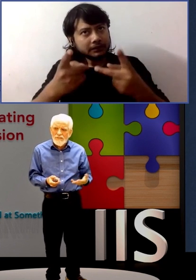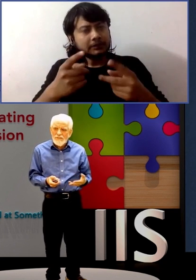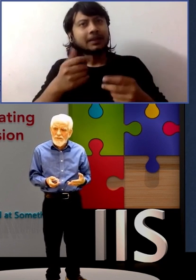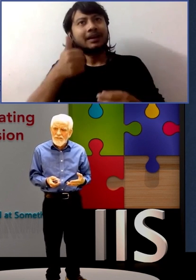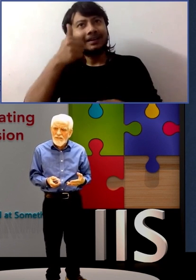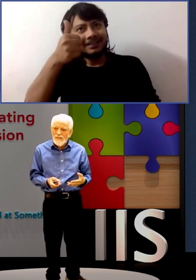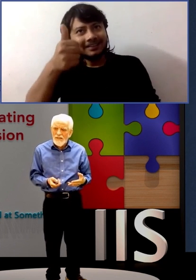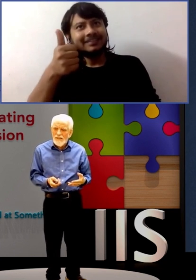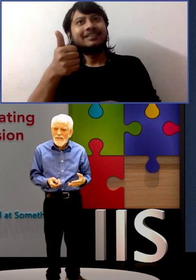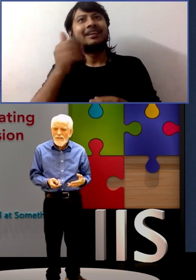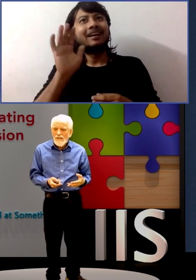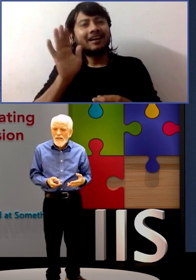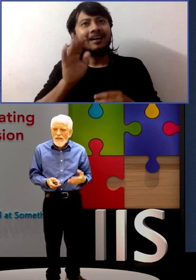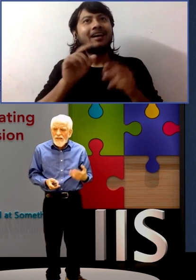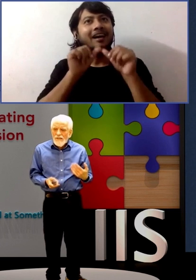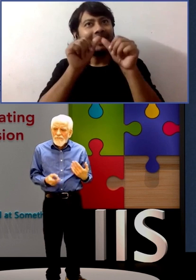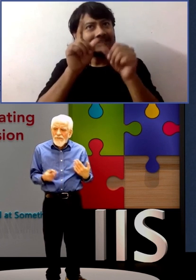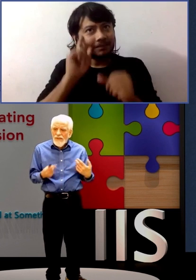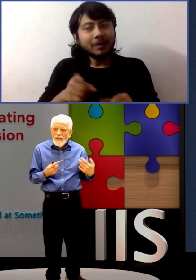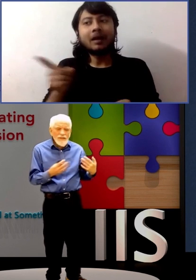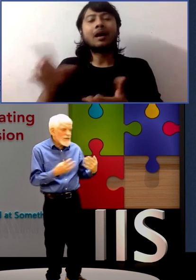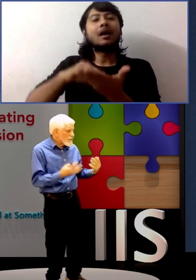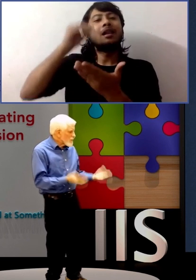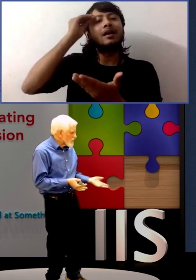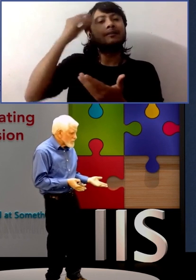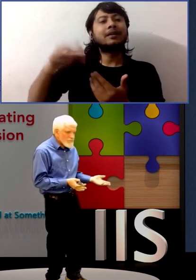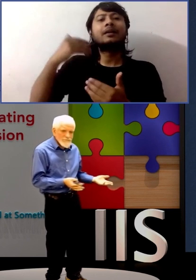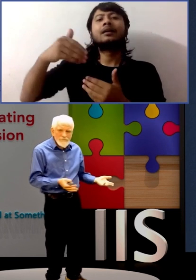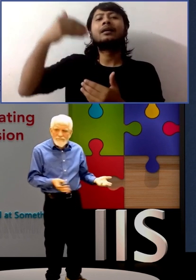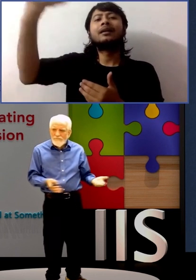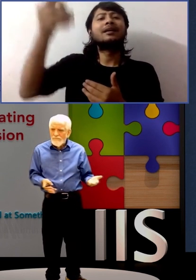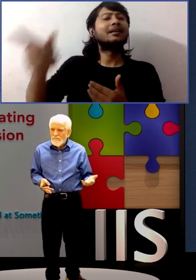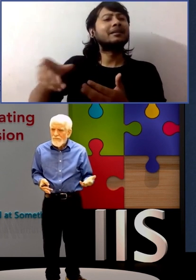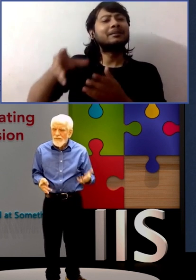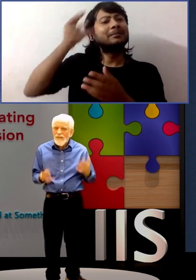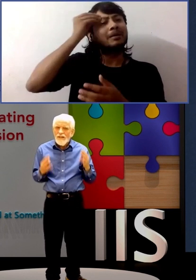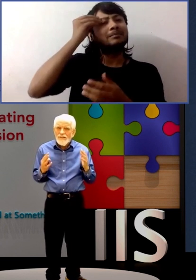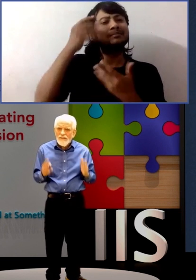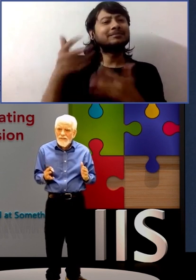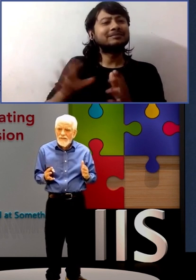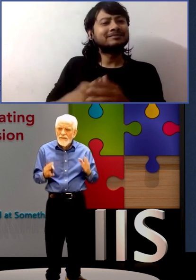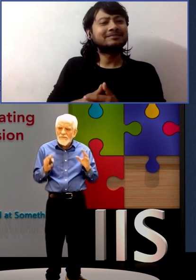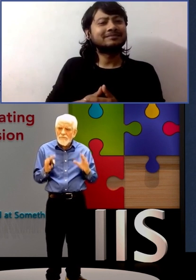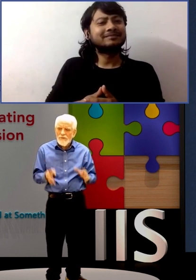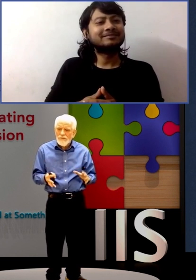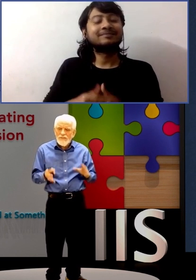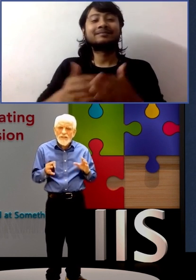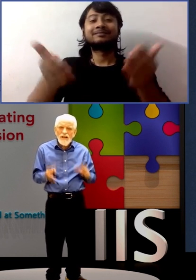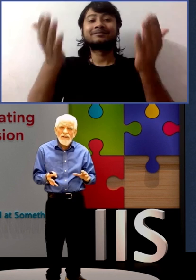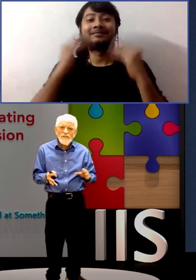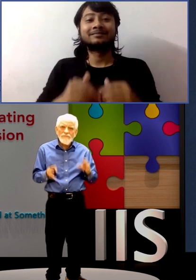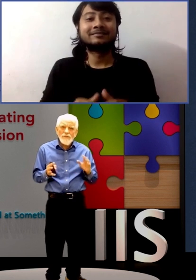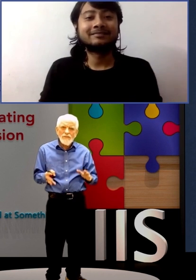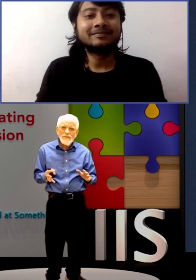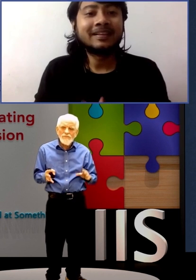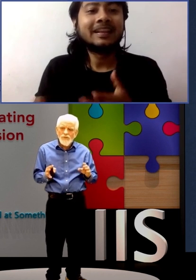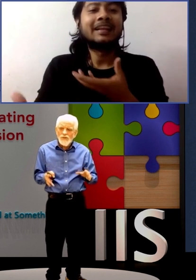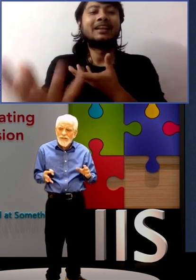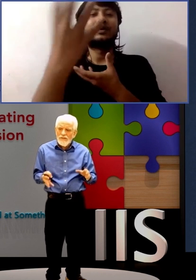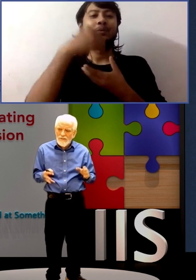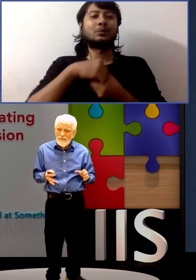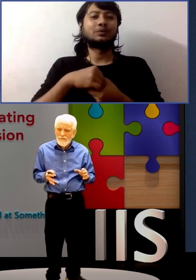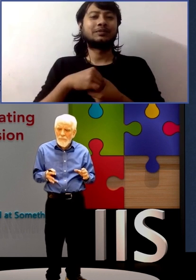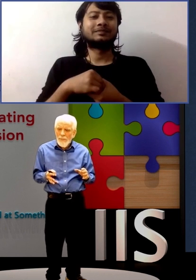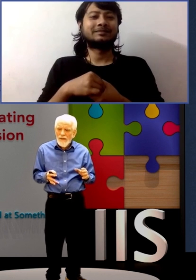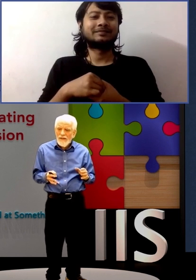similar situation like that. In conclusion, the idea of the Bernstein Cognitive Method for